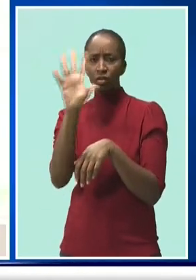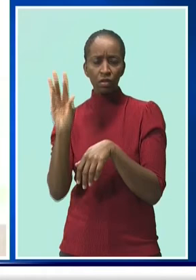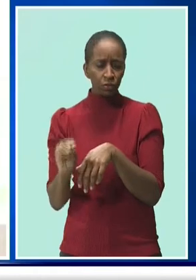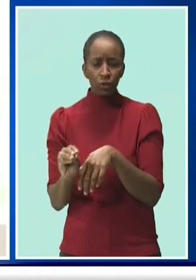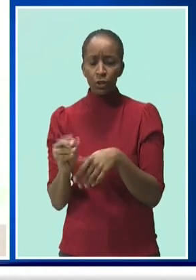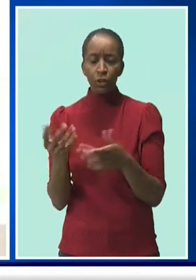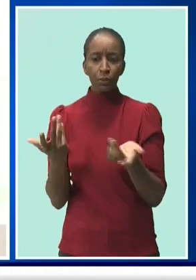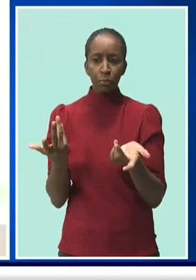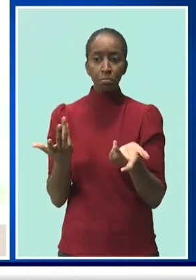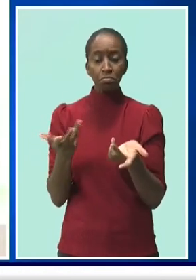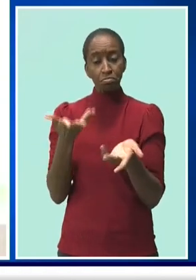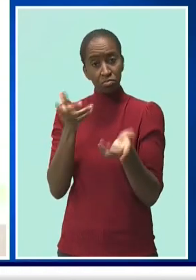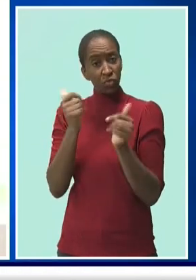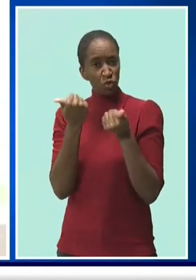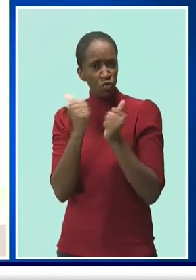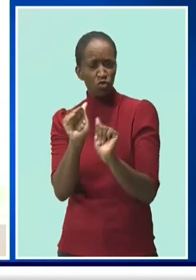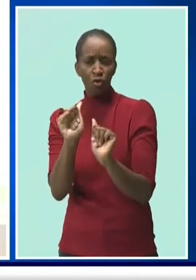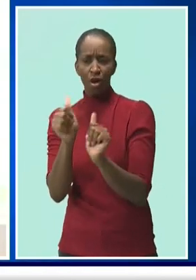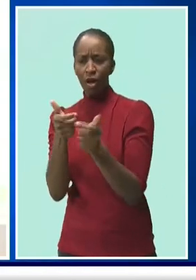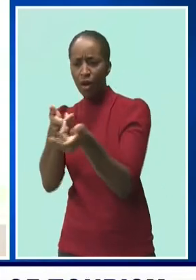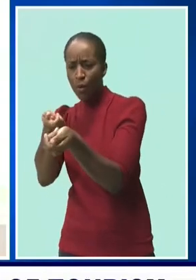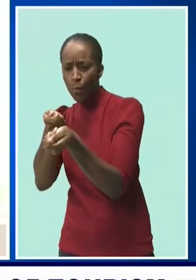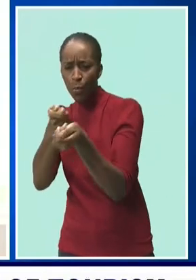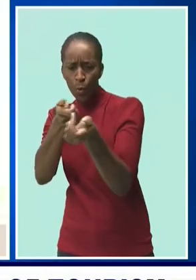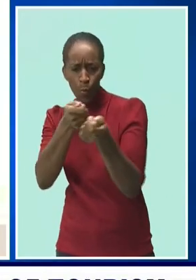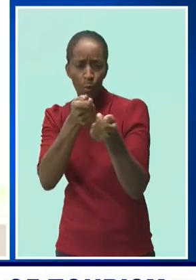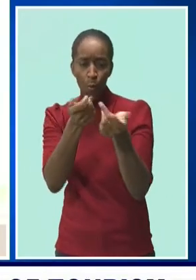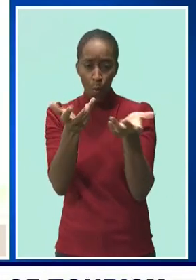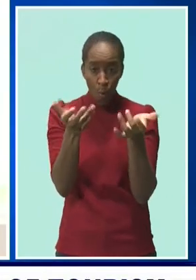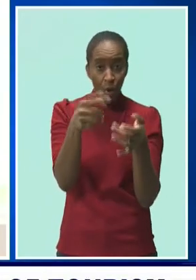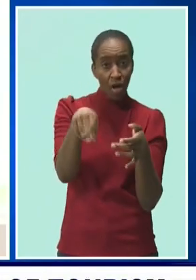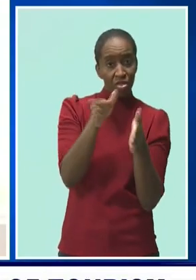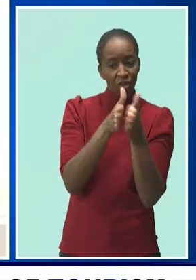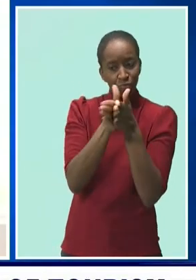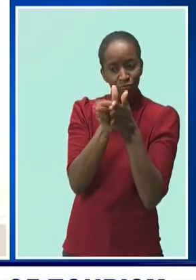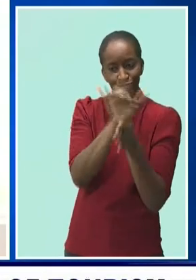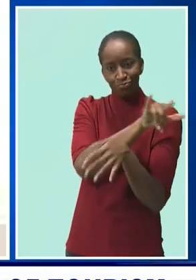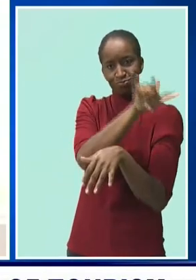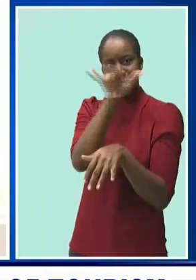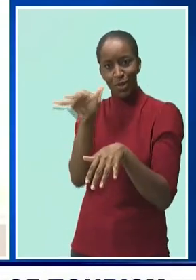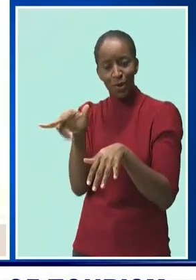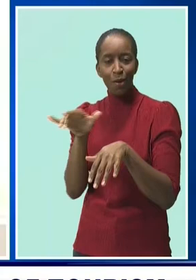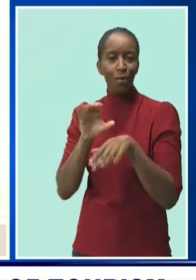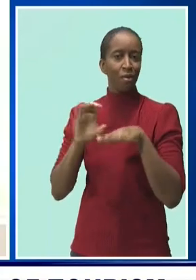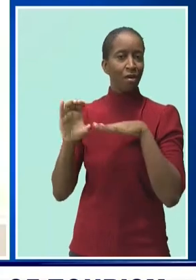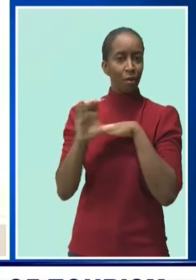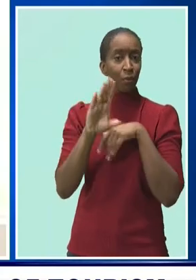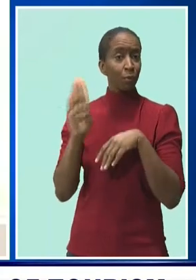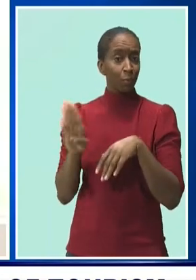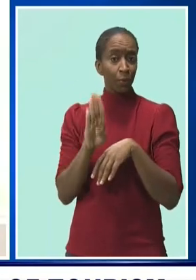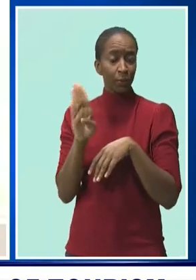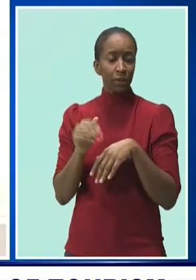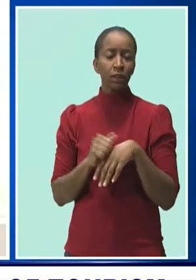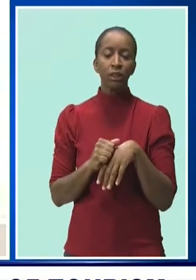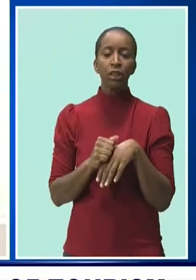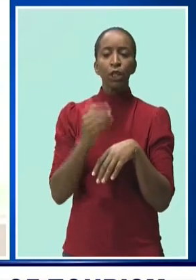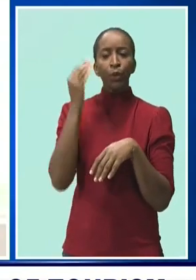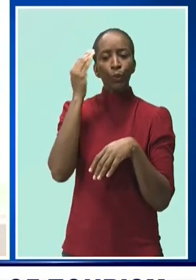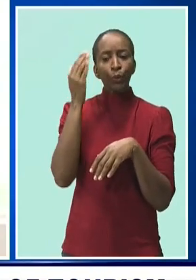badly hit yet. We have to look at these new markets and then of course when Latin America does settle down